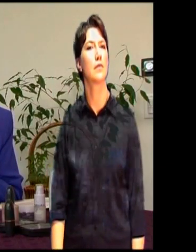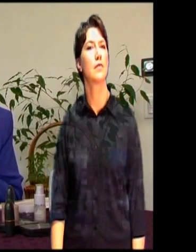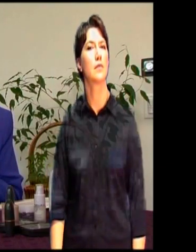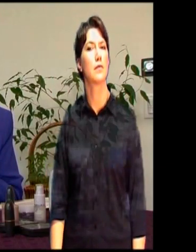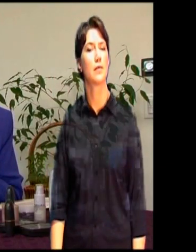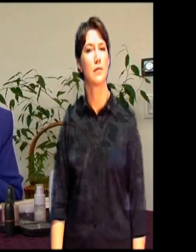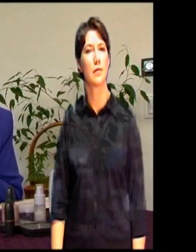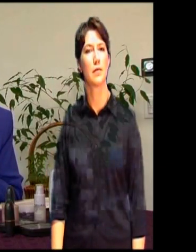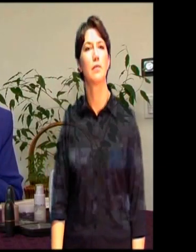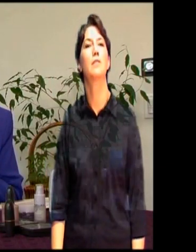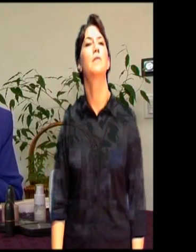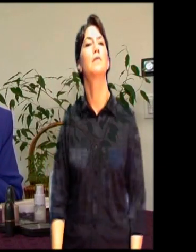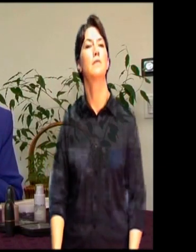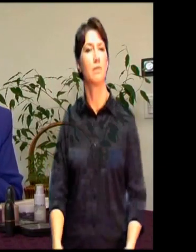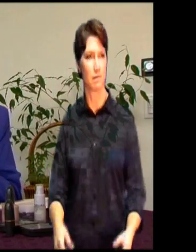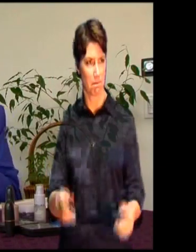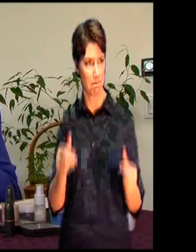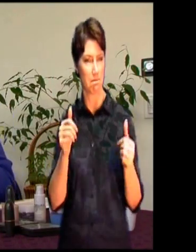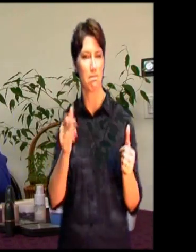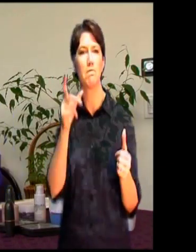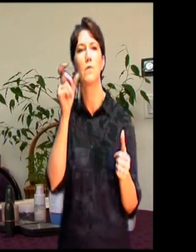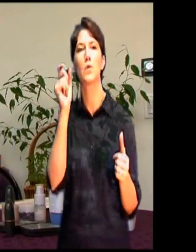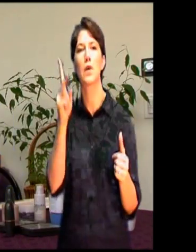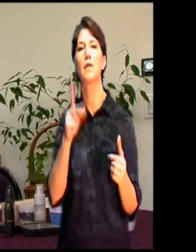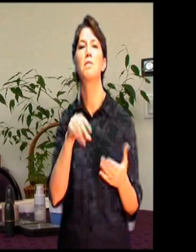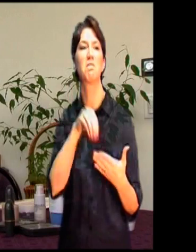Milk Balm? Super.